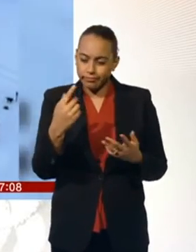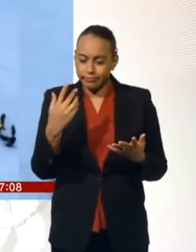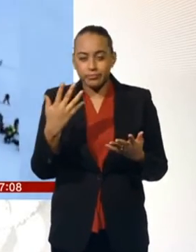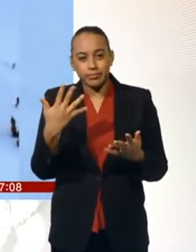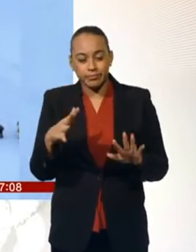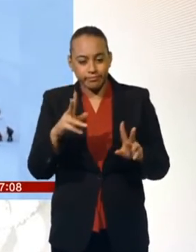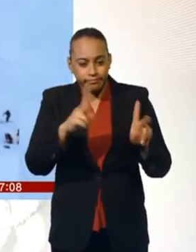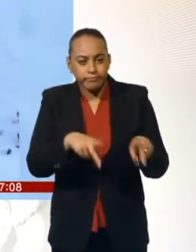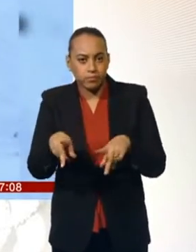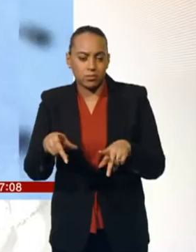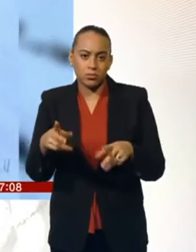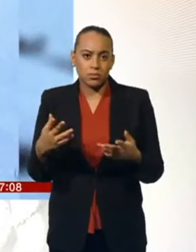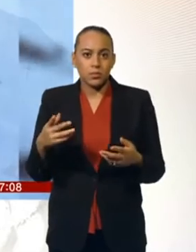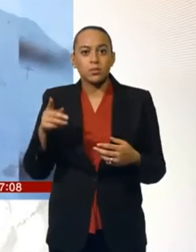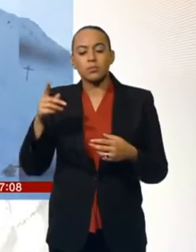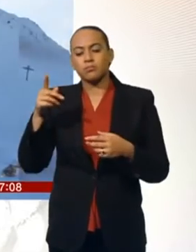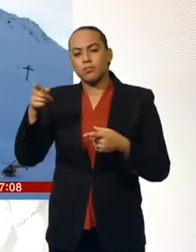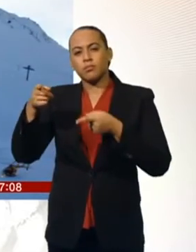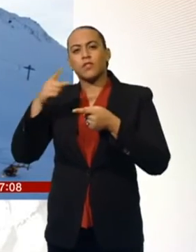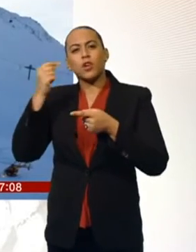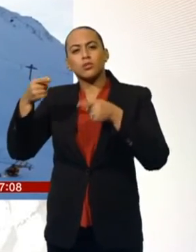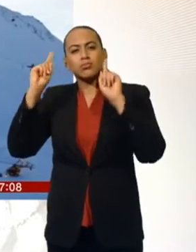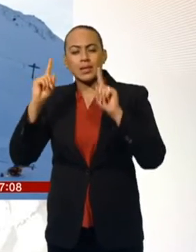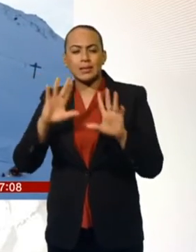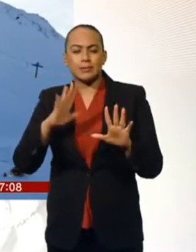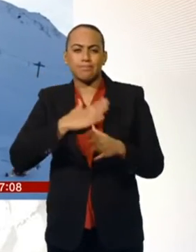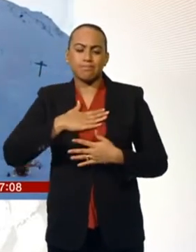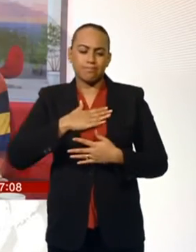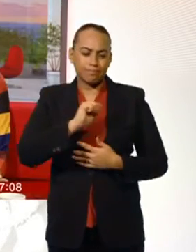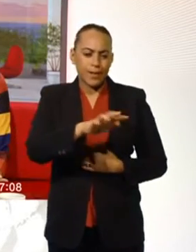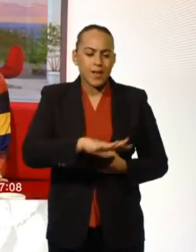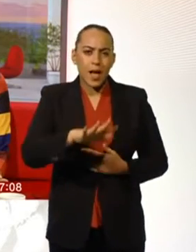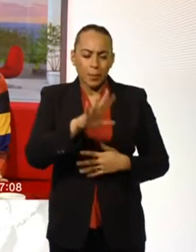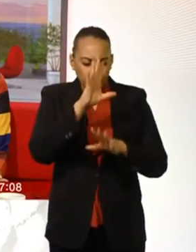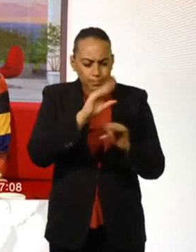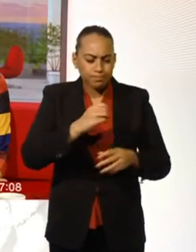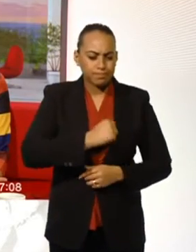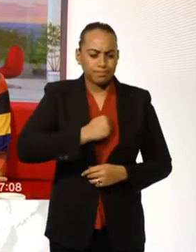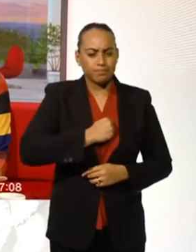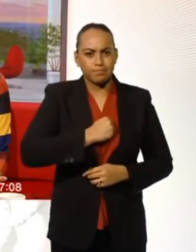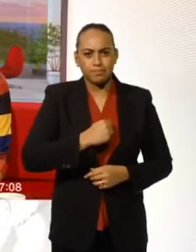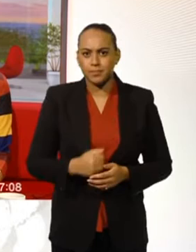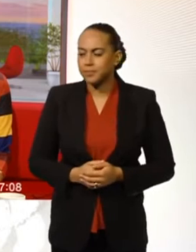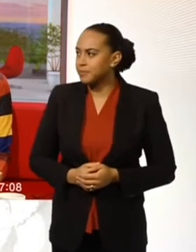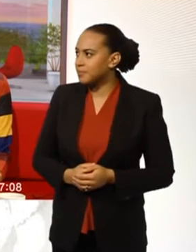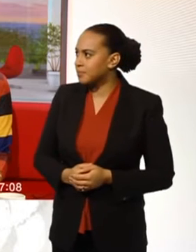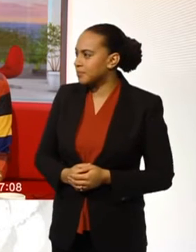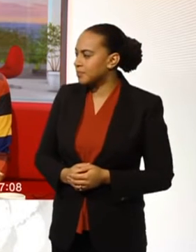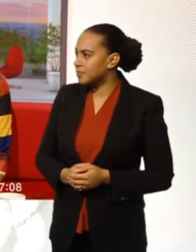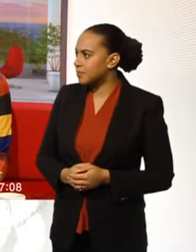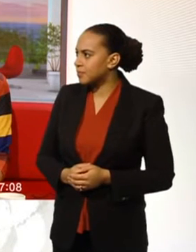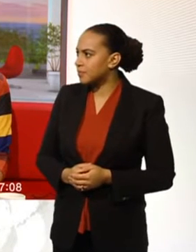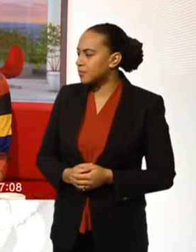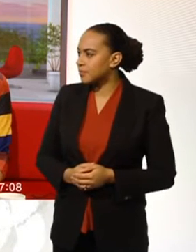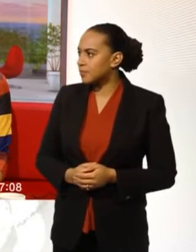risk of avalanches. Two other pupils and a teacher were seriously injured. A British aid worker goes on trial in France today